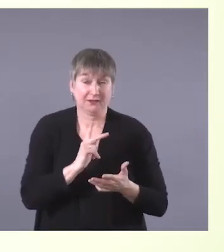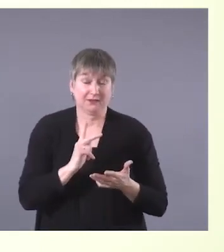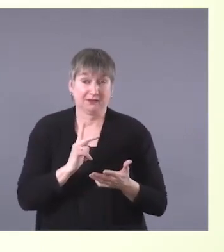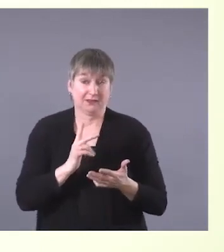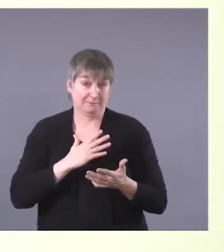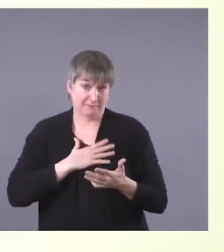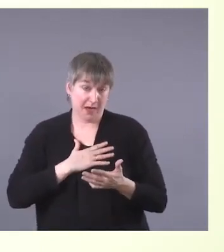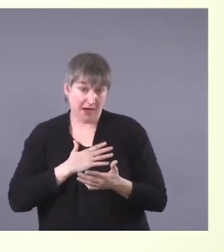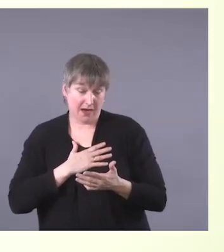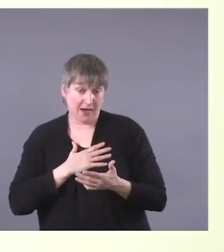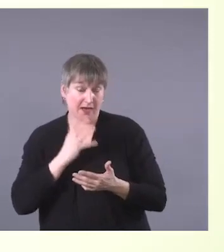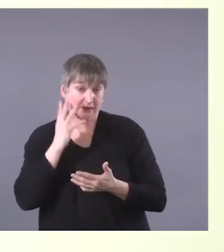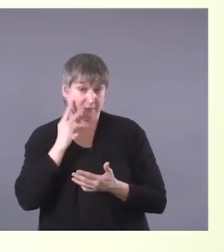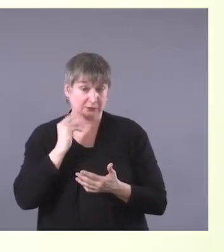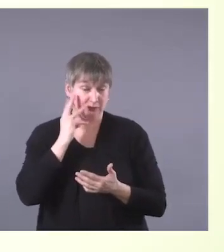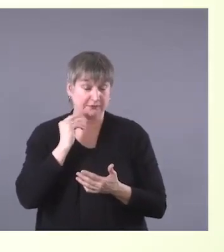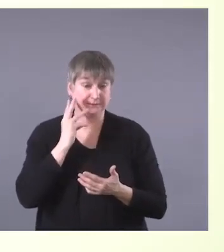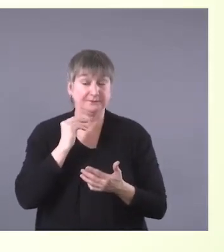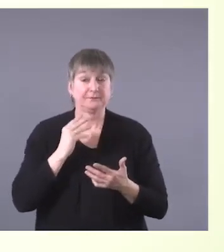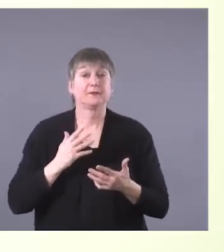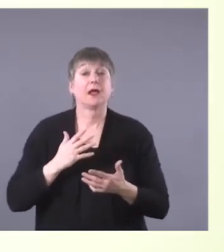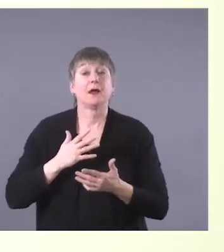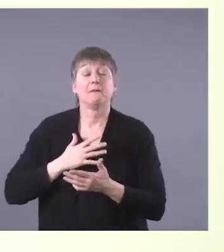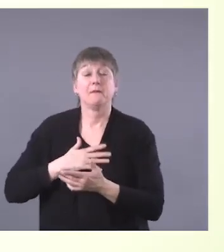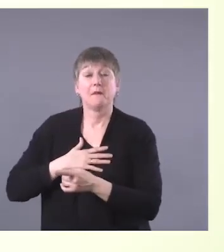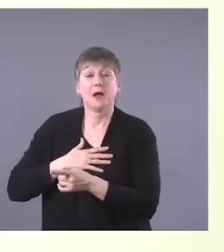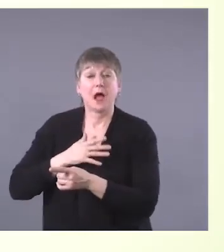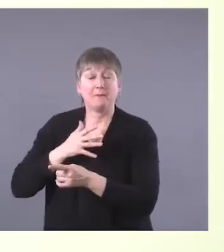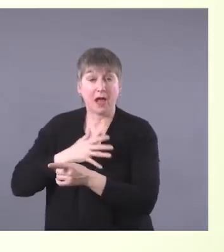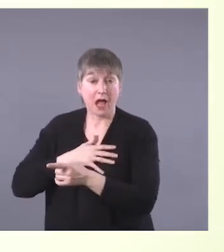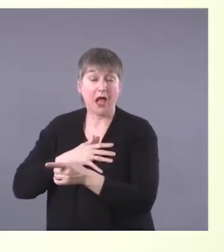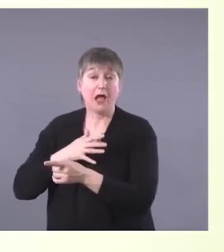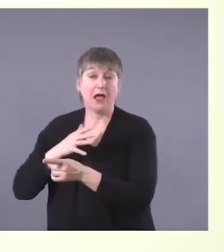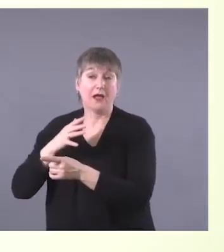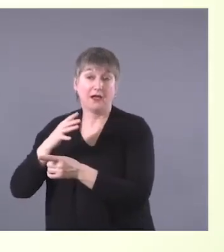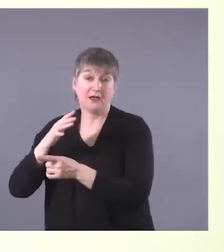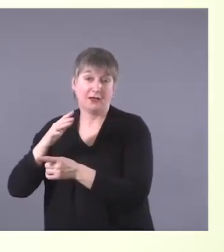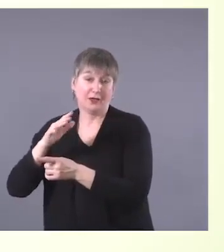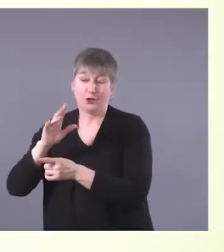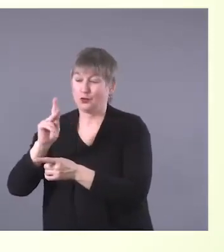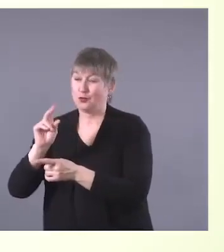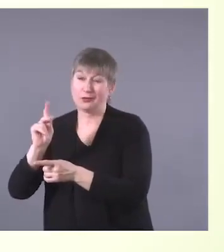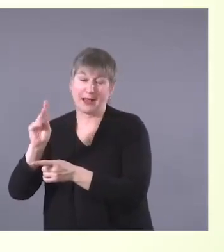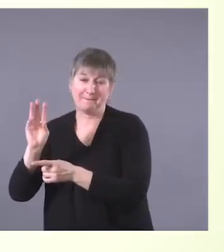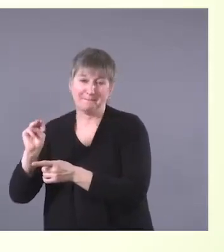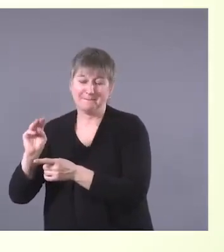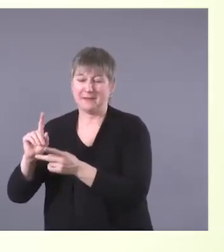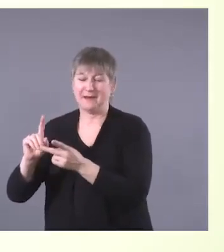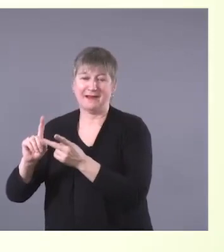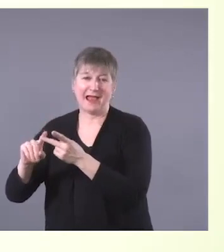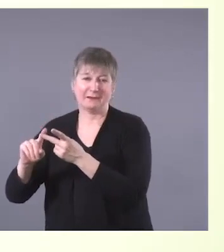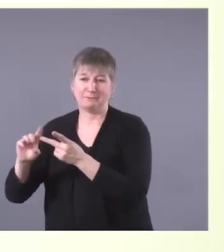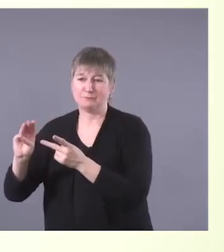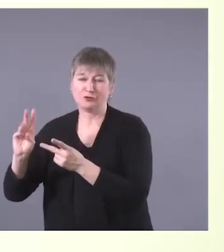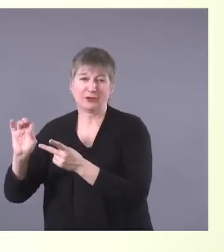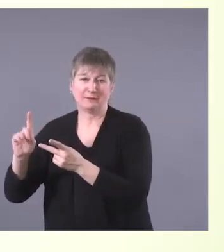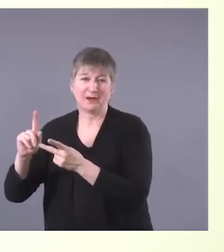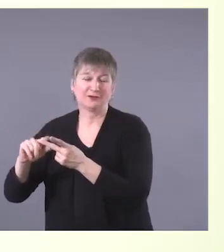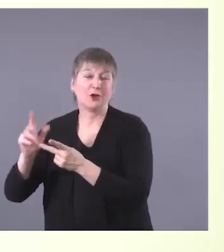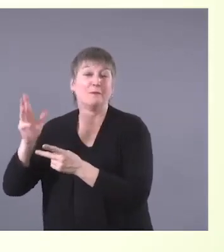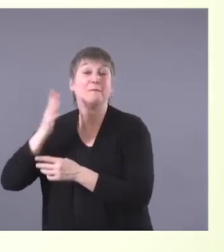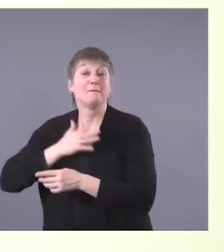history, which is the fact that my Mushom and Kukum, which is my grandfather and my grandmother,